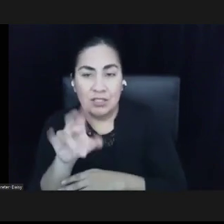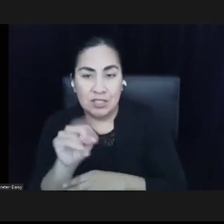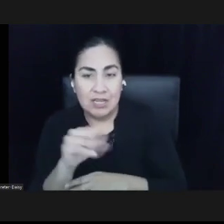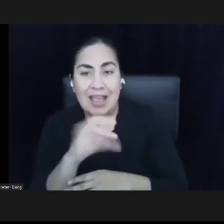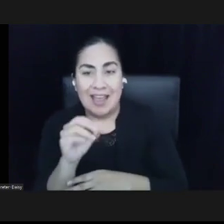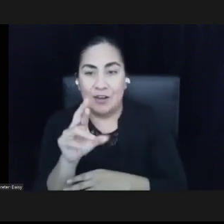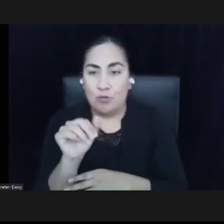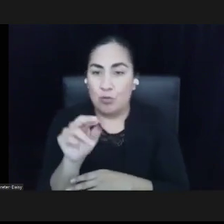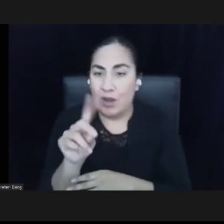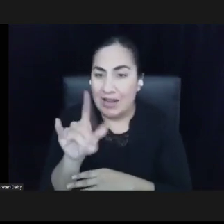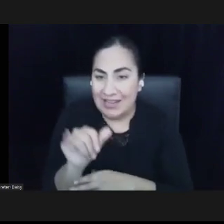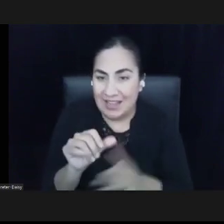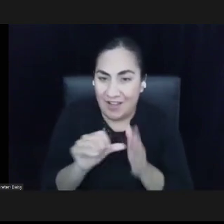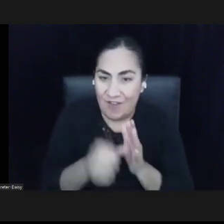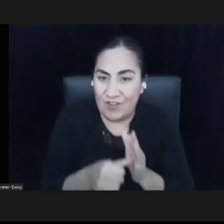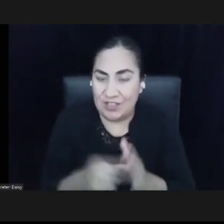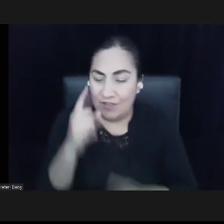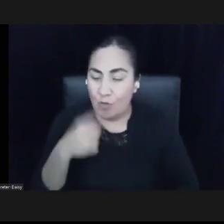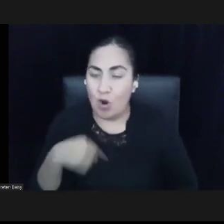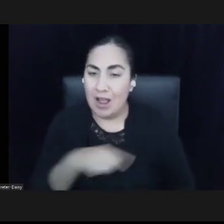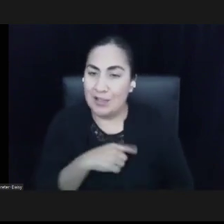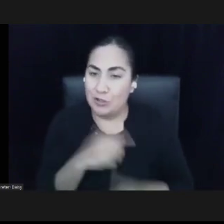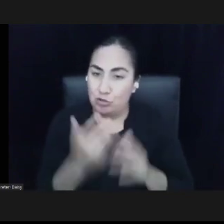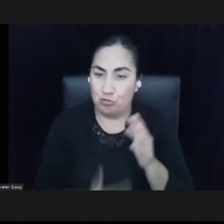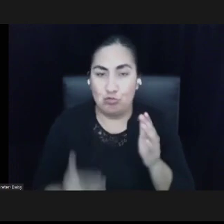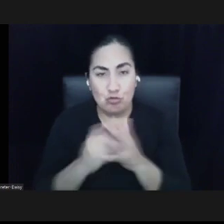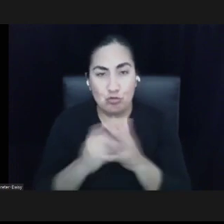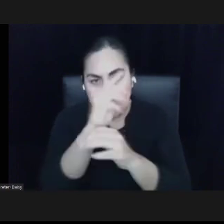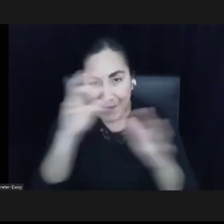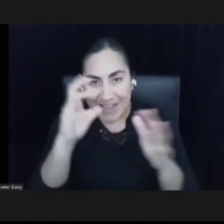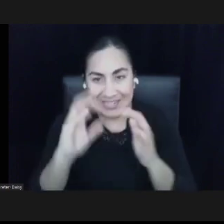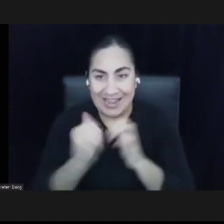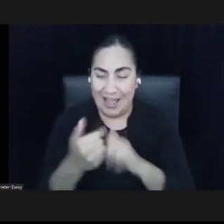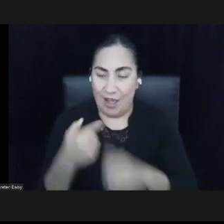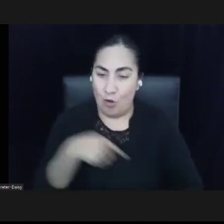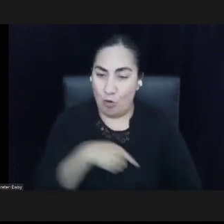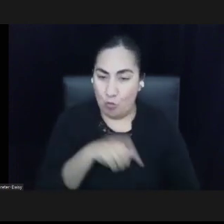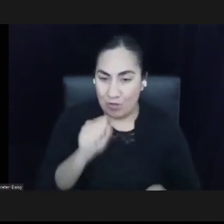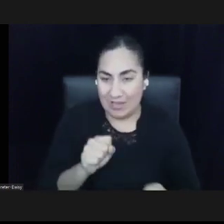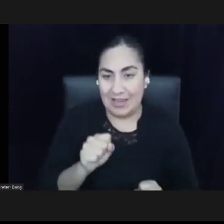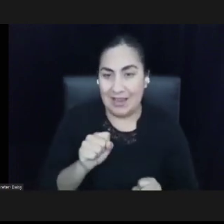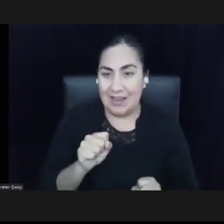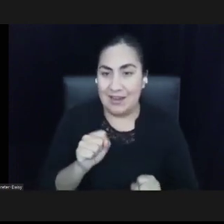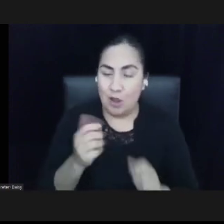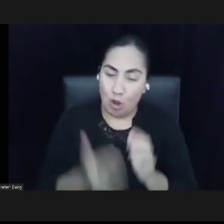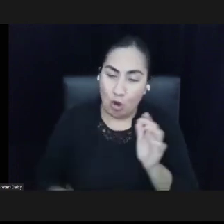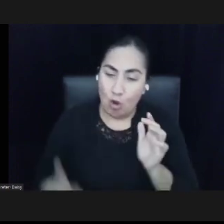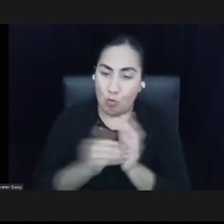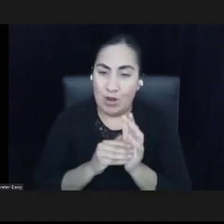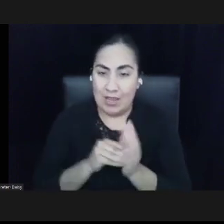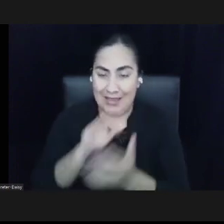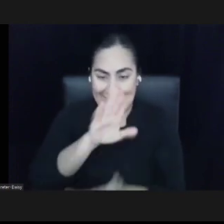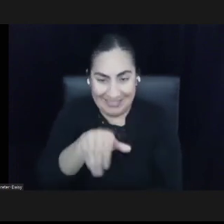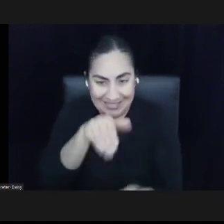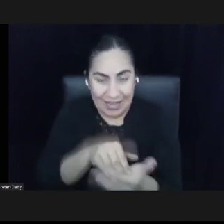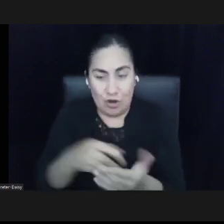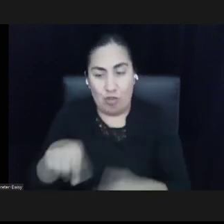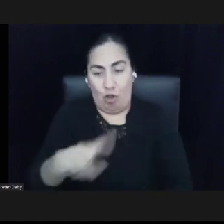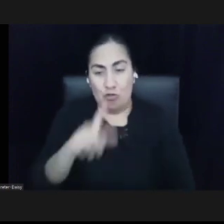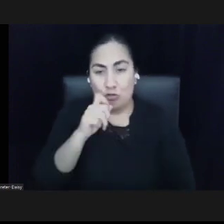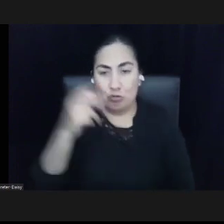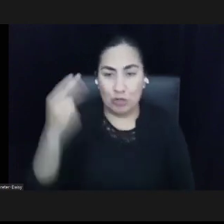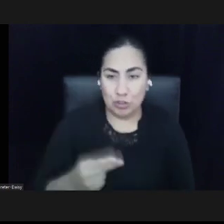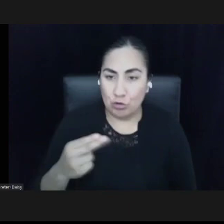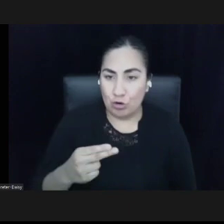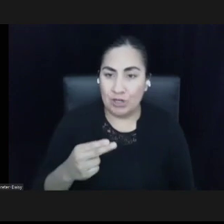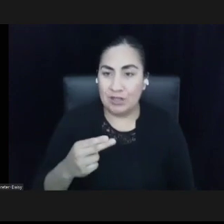for us to really reimagine how we can then recenter those who've been historically disinvested in into our processes.